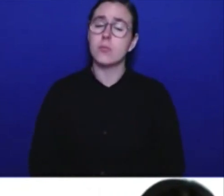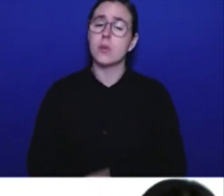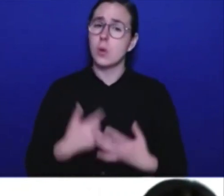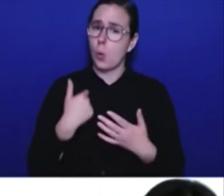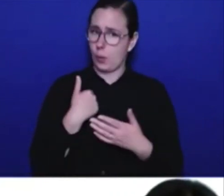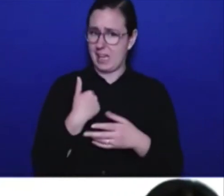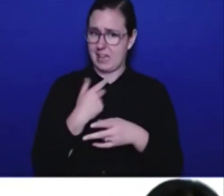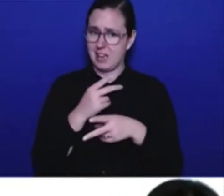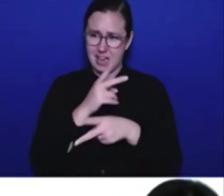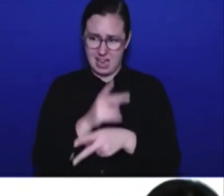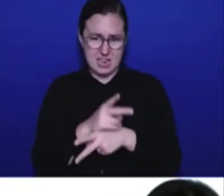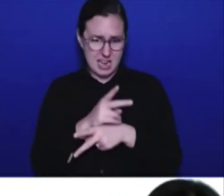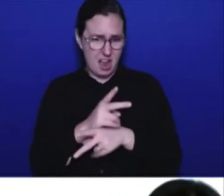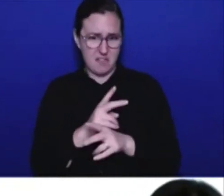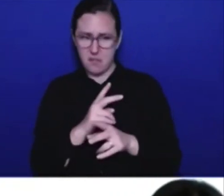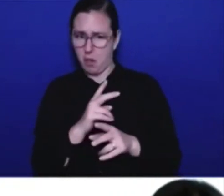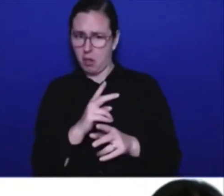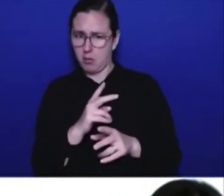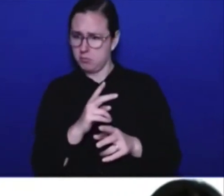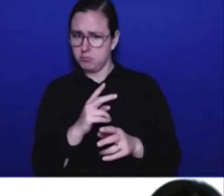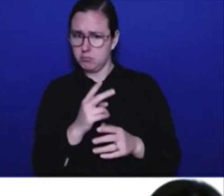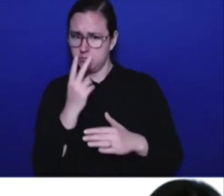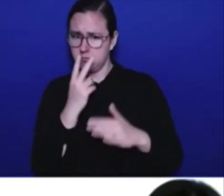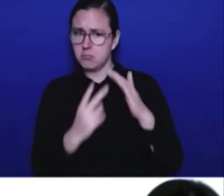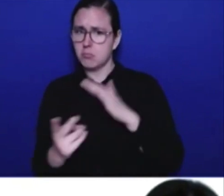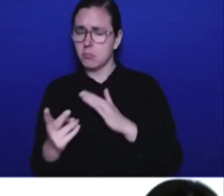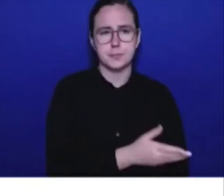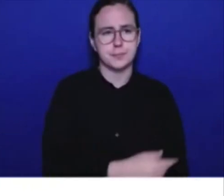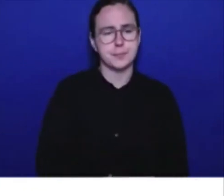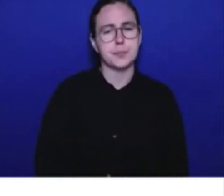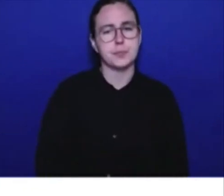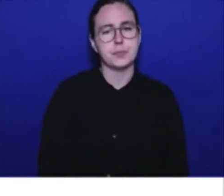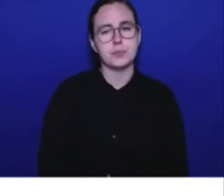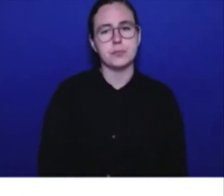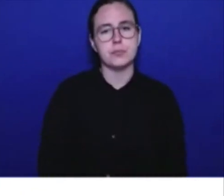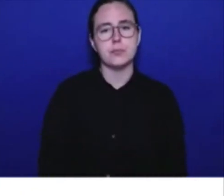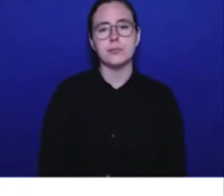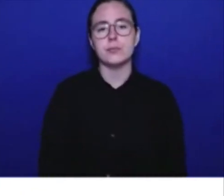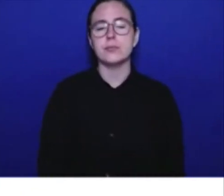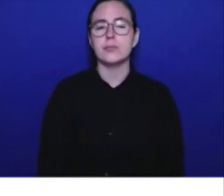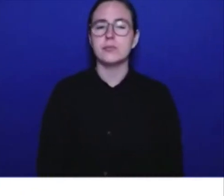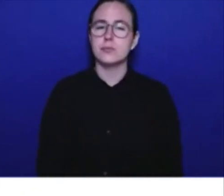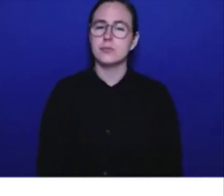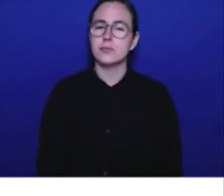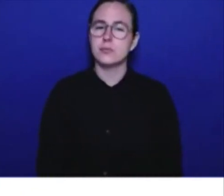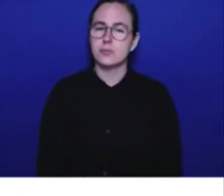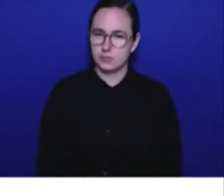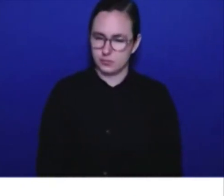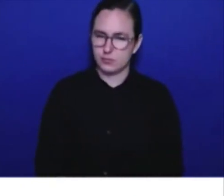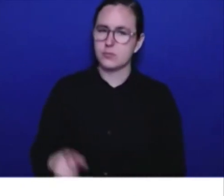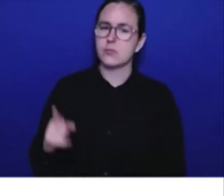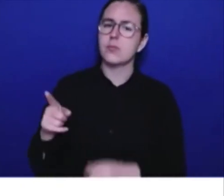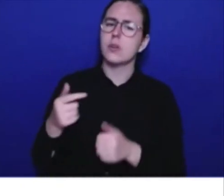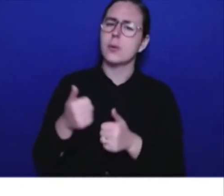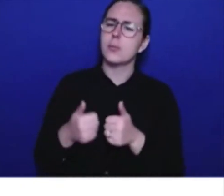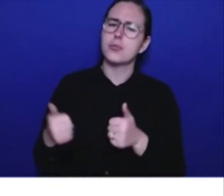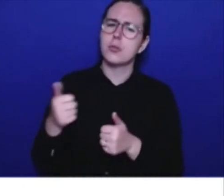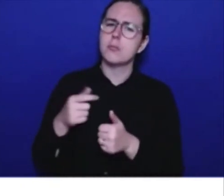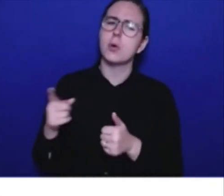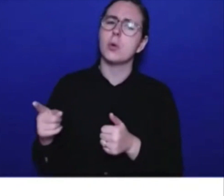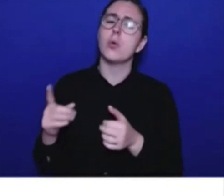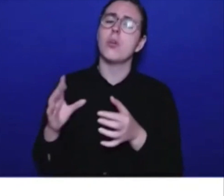is, again, allowing us to do what we're doing around rates for the next two years. Sure. Premier, since we're talking about affordability,